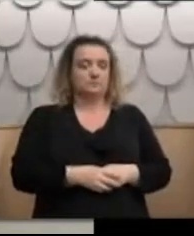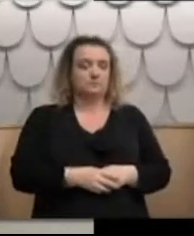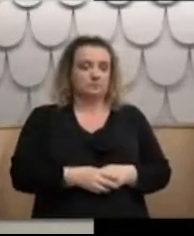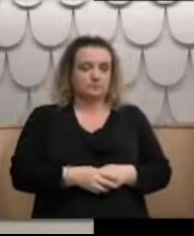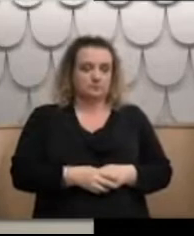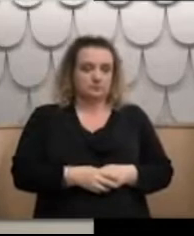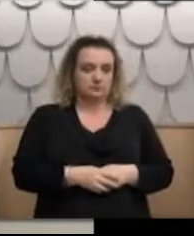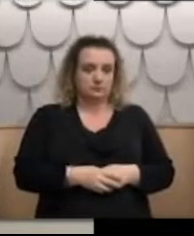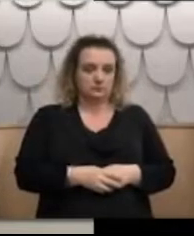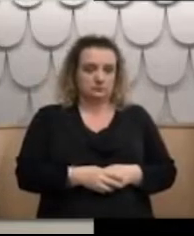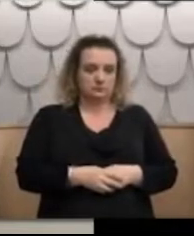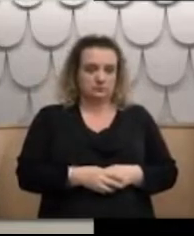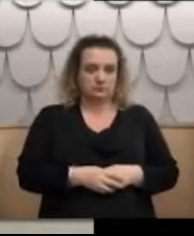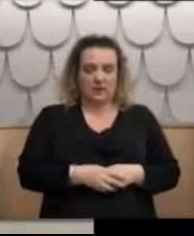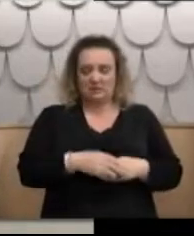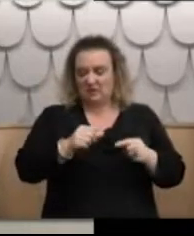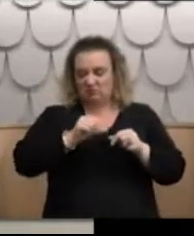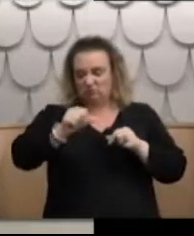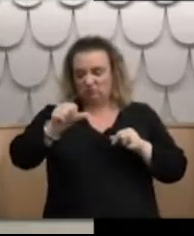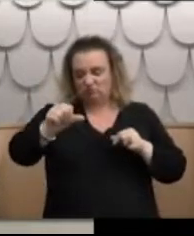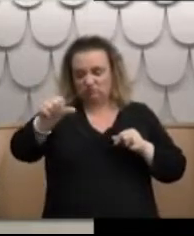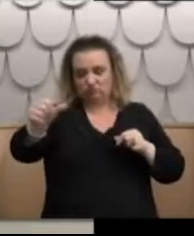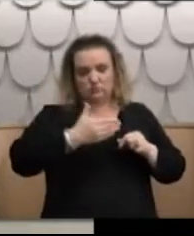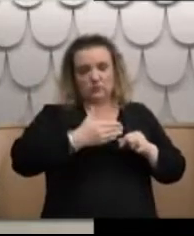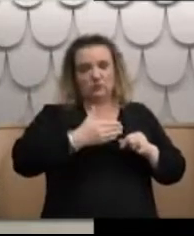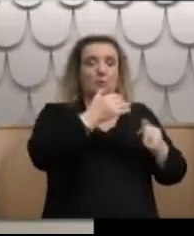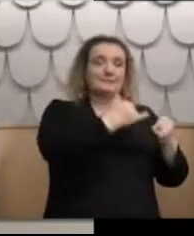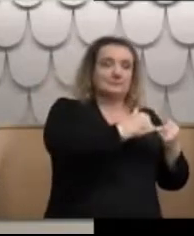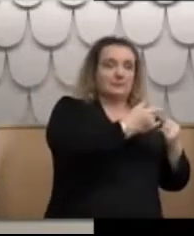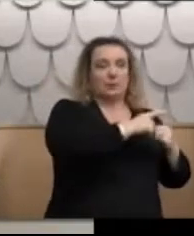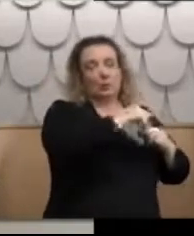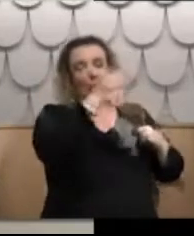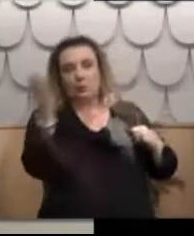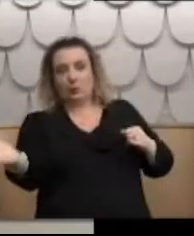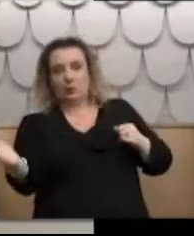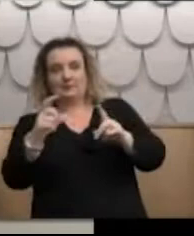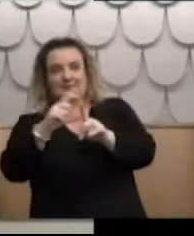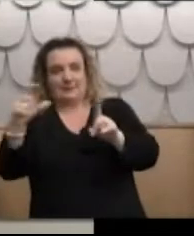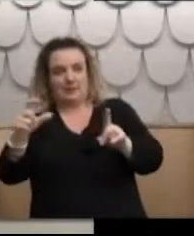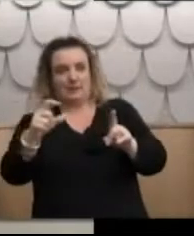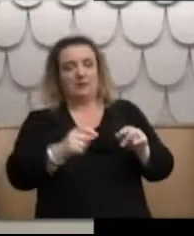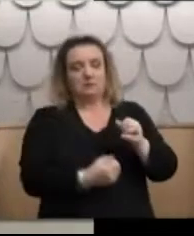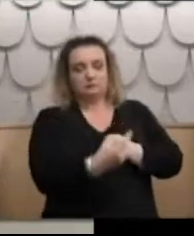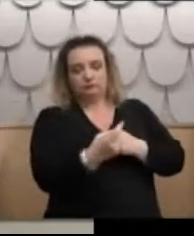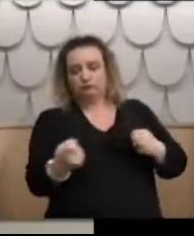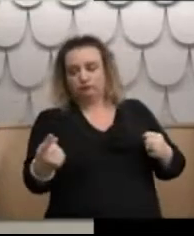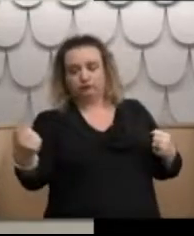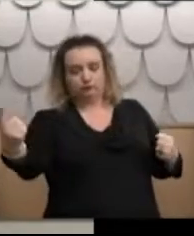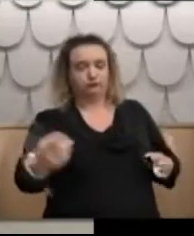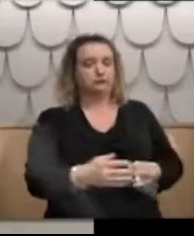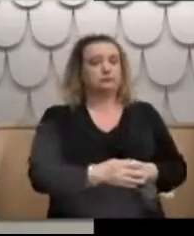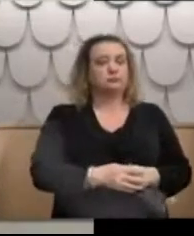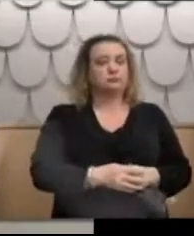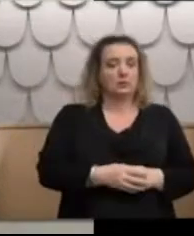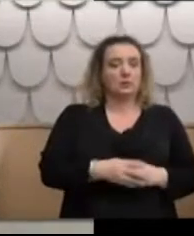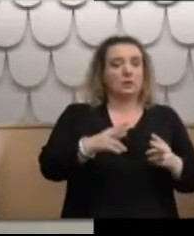The various dates between September and December 1973. On 27th October, my